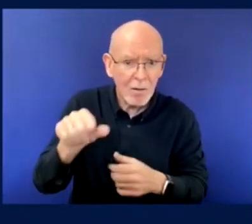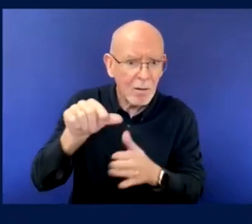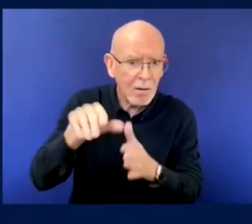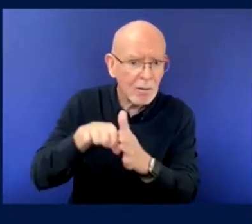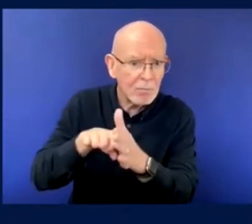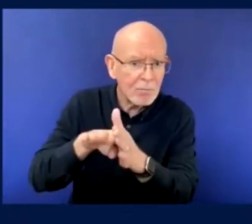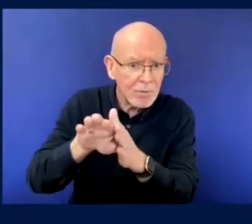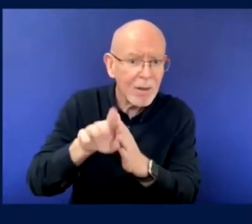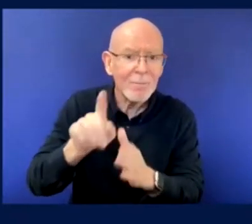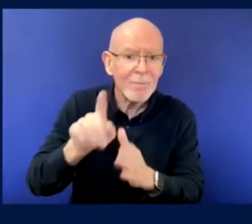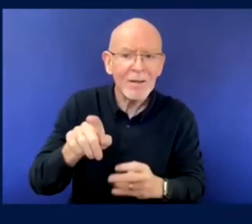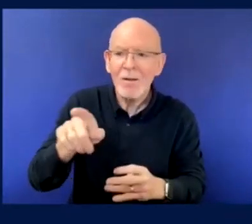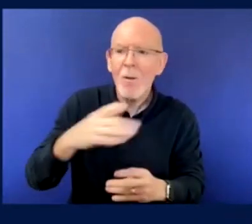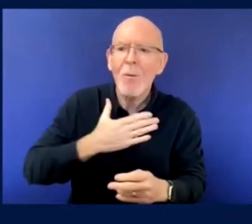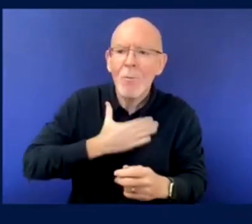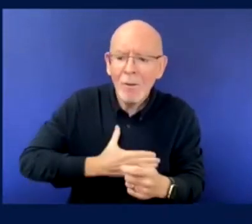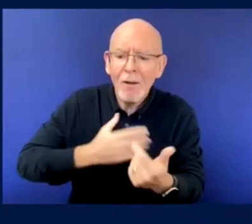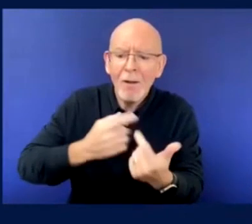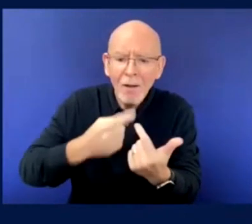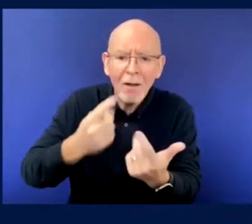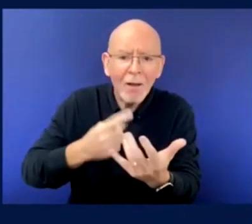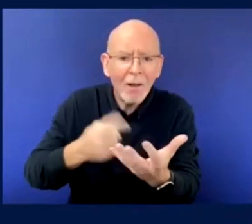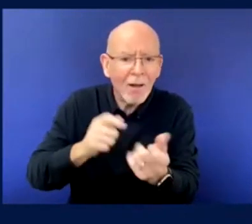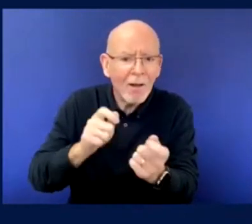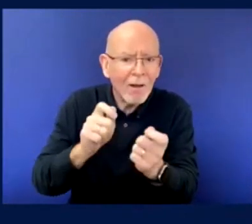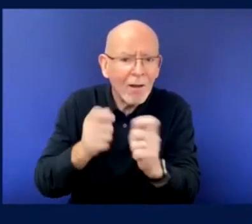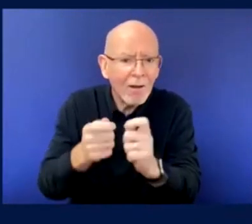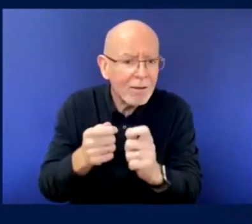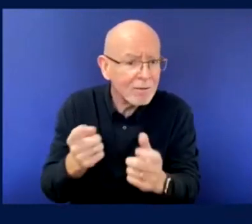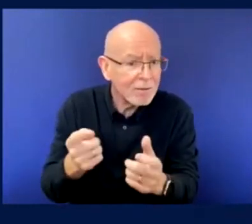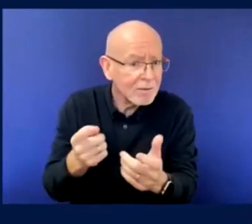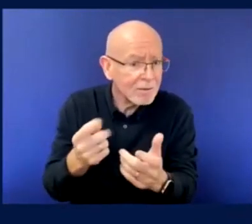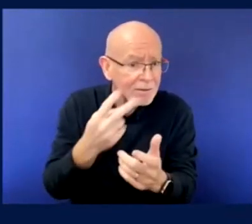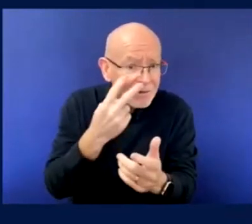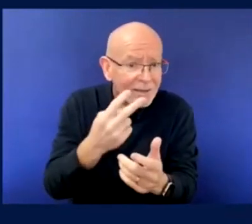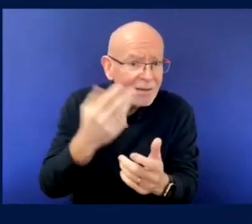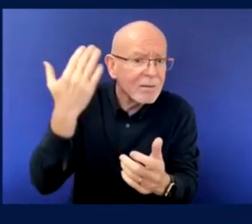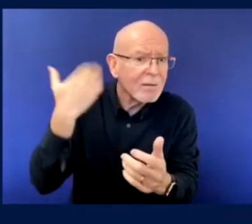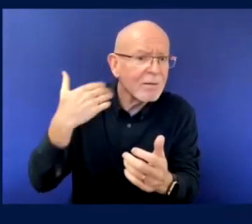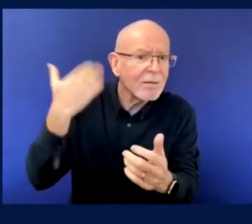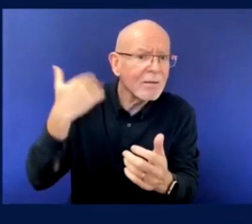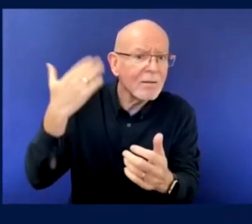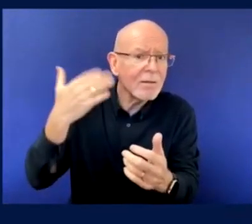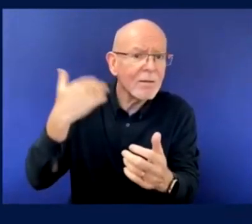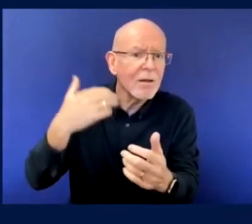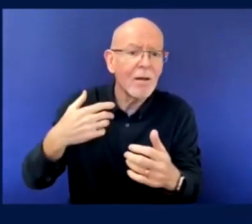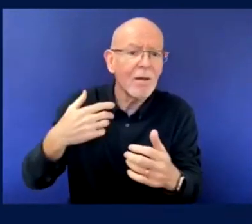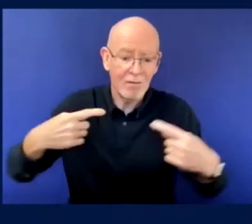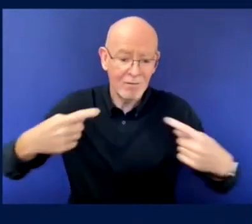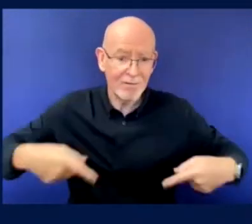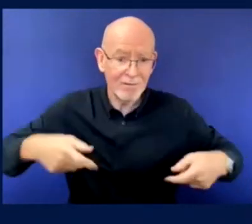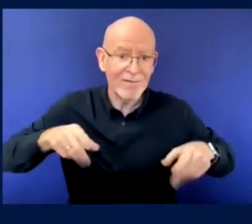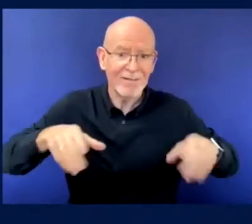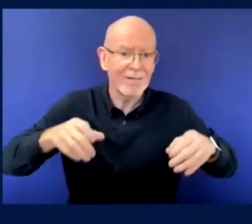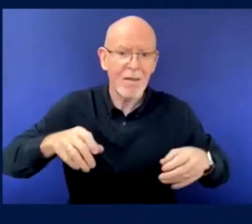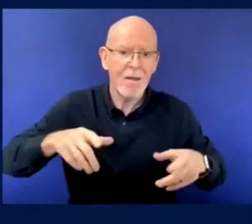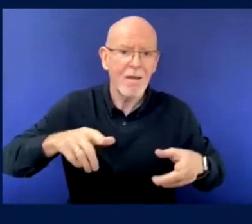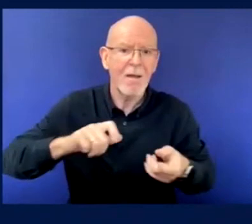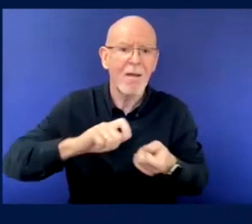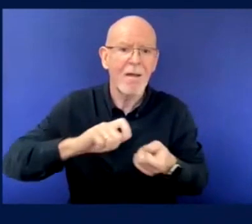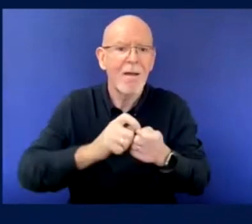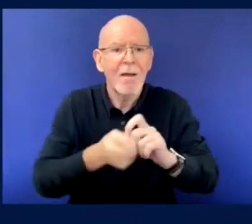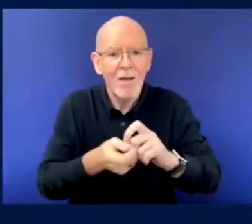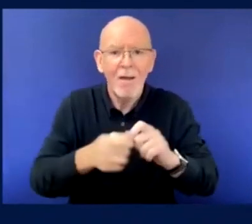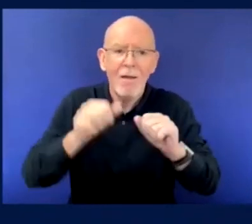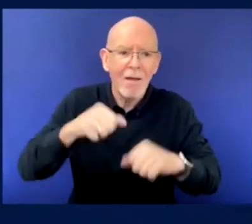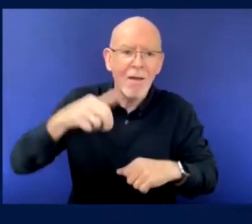experienced in terms of both the facilities and the different information, um, and they, they give you as